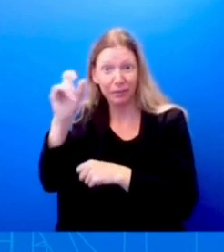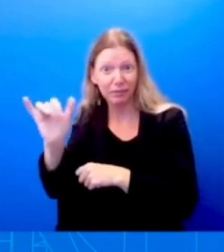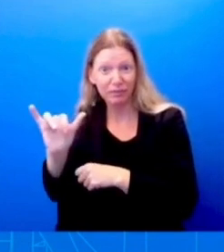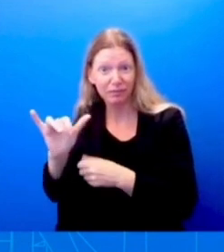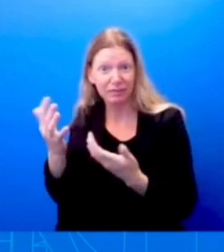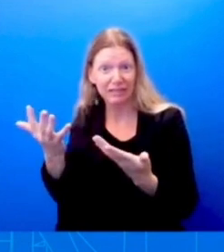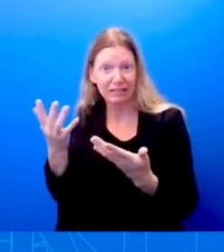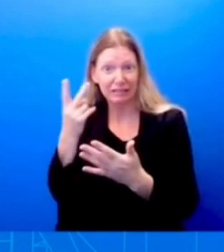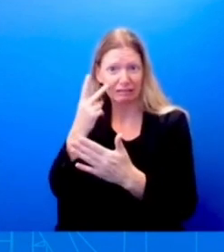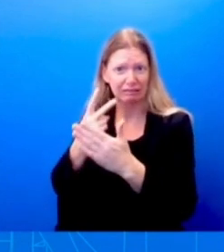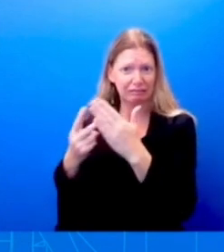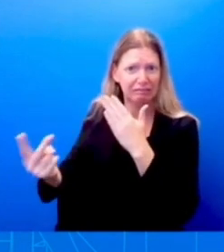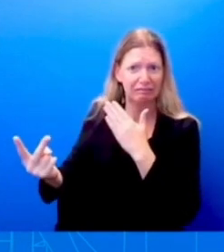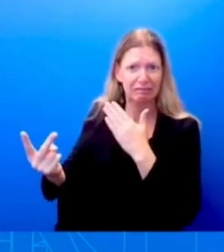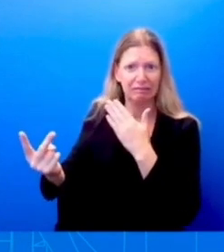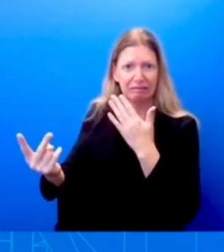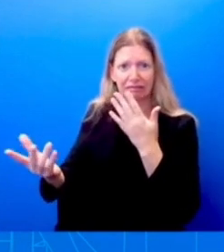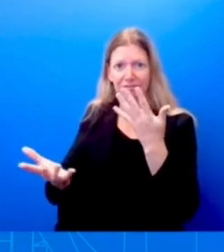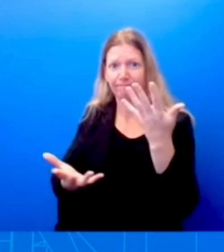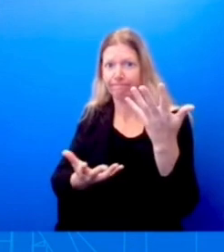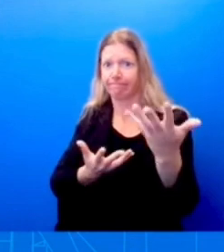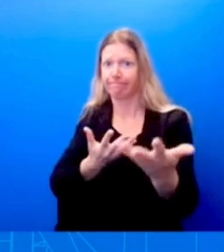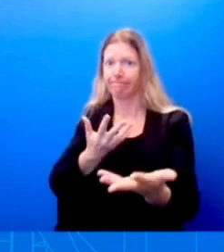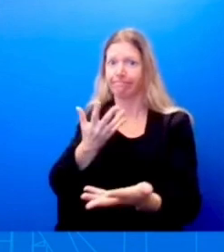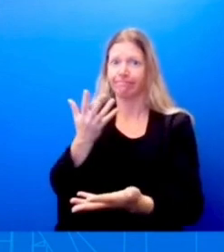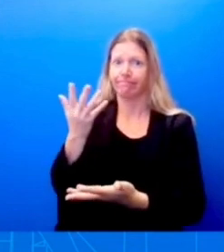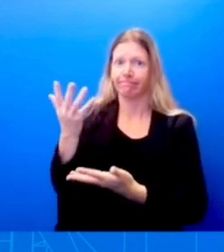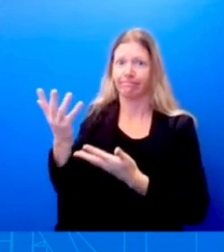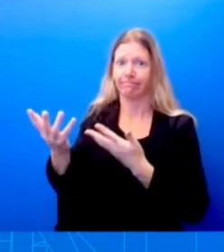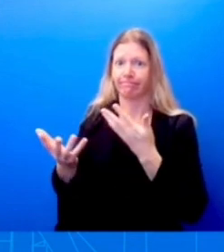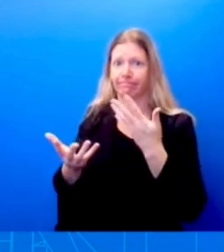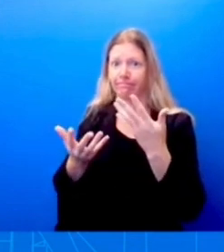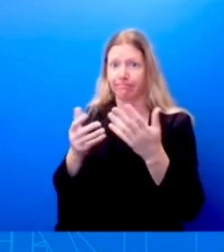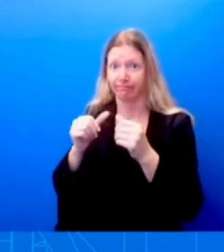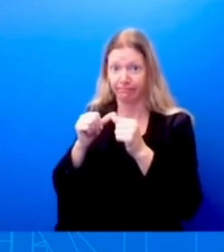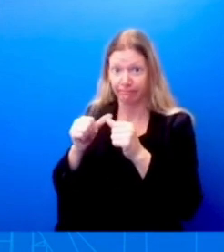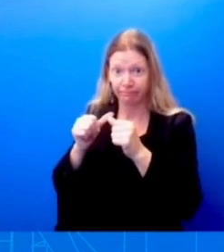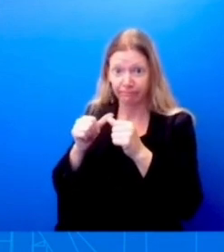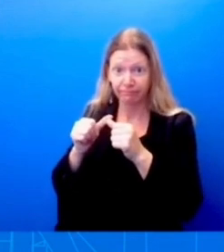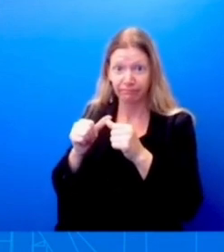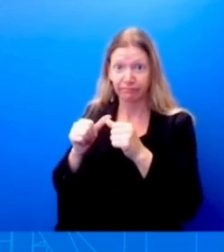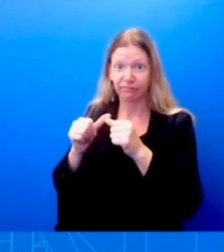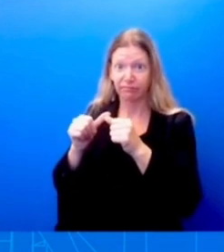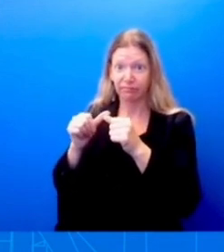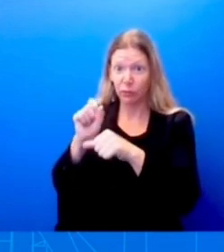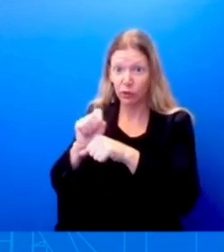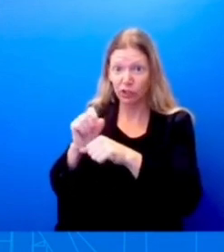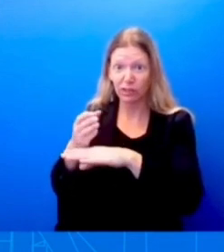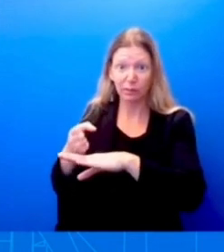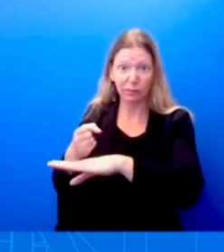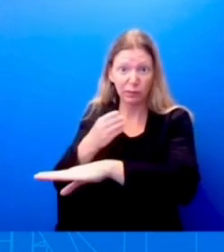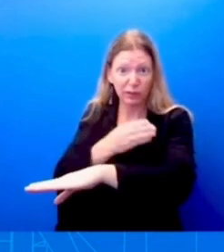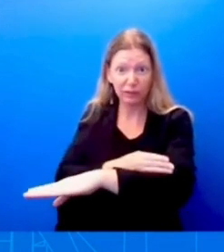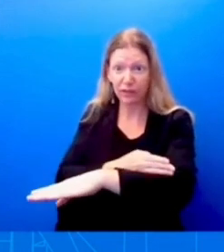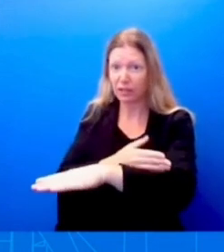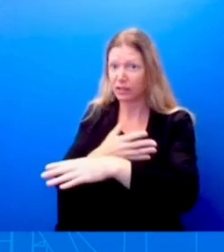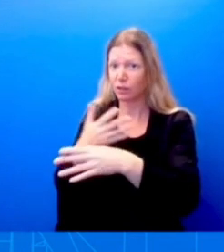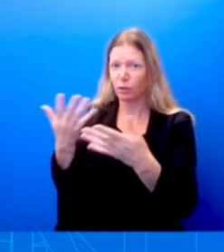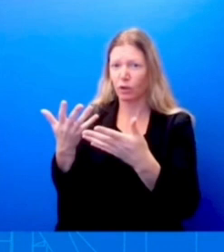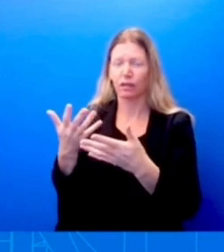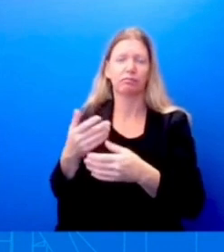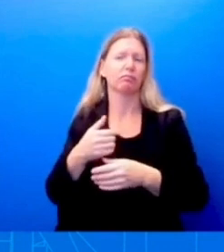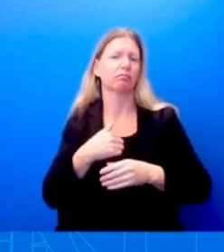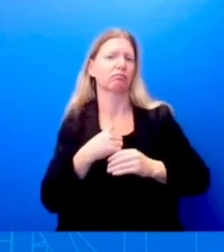there. So I'm wondering if that's something that's actively in the works or. So I don't have any, uh, don't have anything to share on any bilateral,